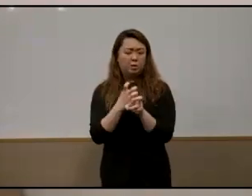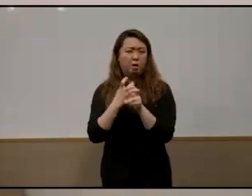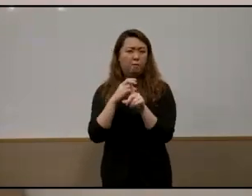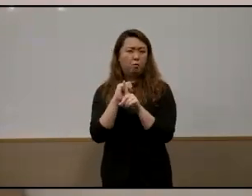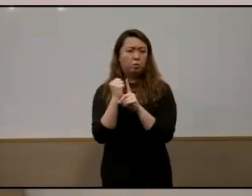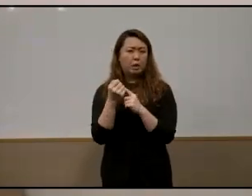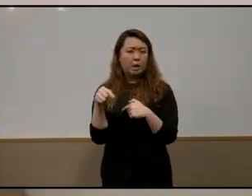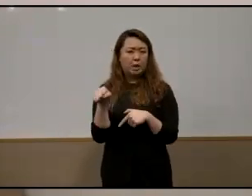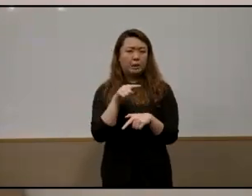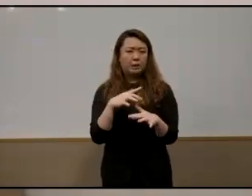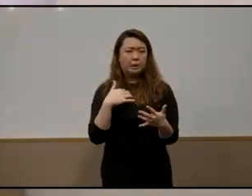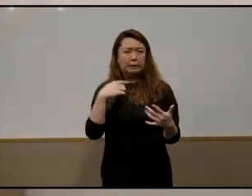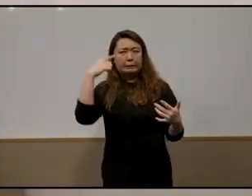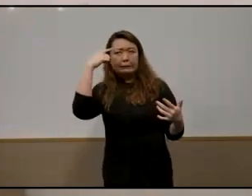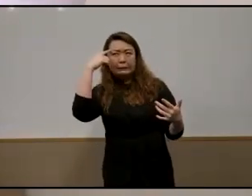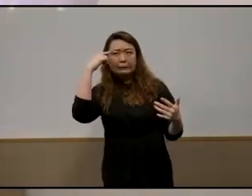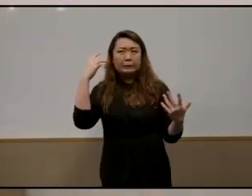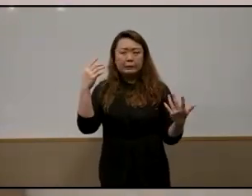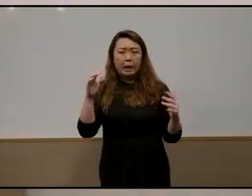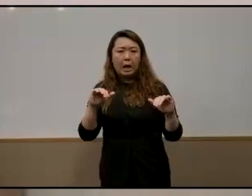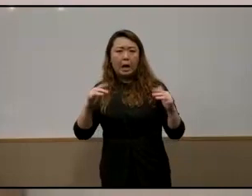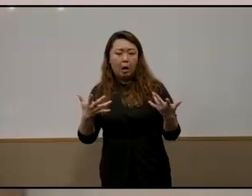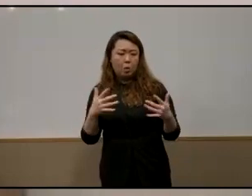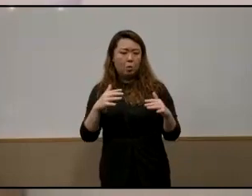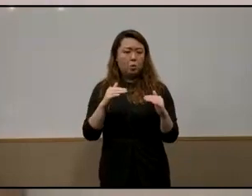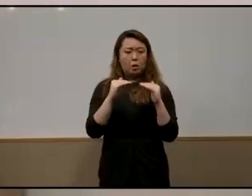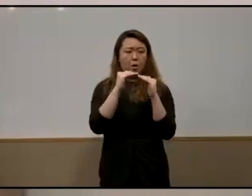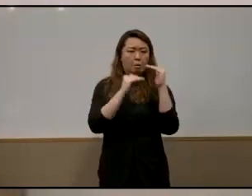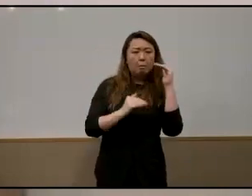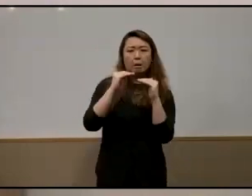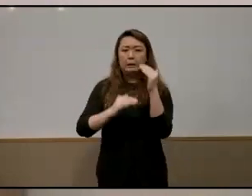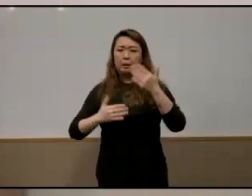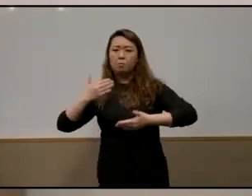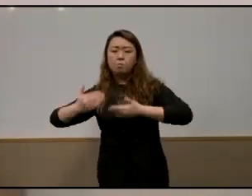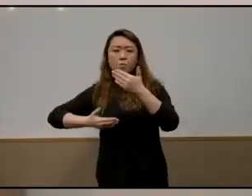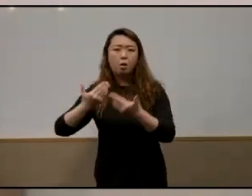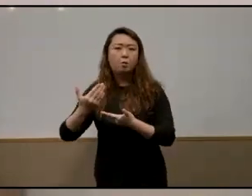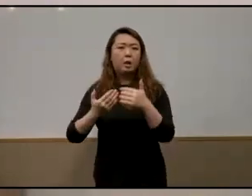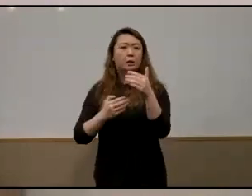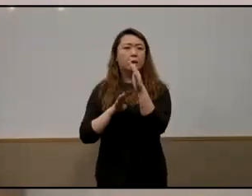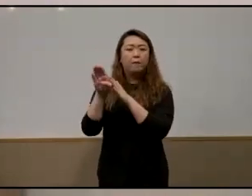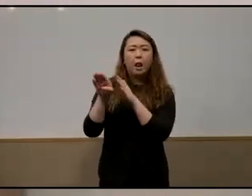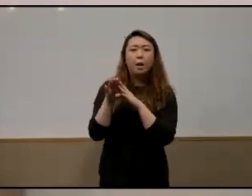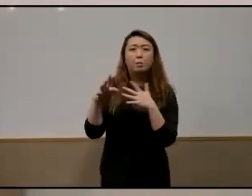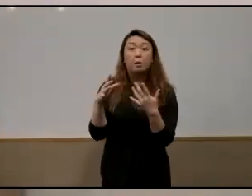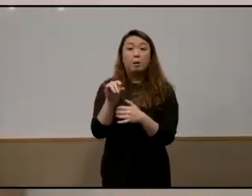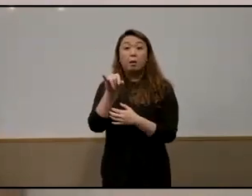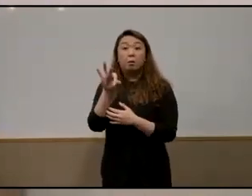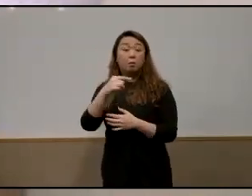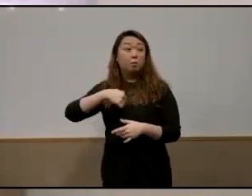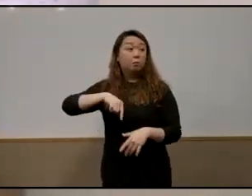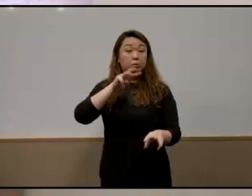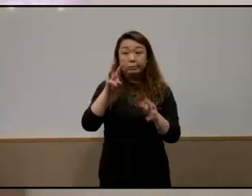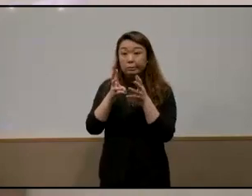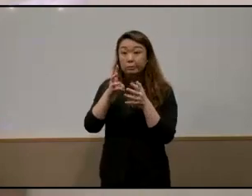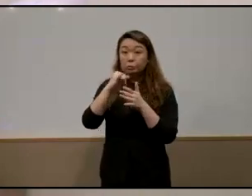deliberate about methods about inequality progress and development if we are just winners and